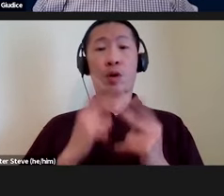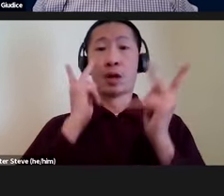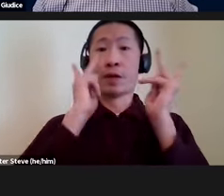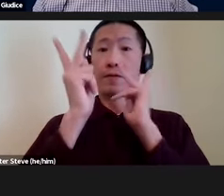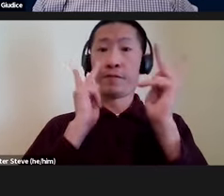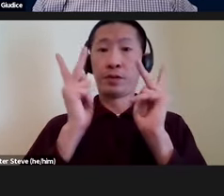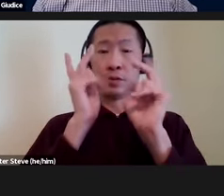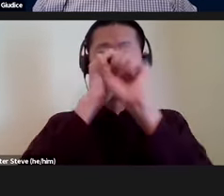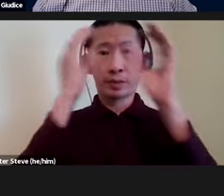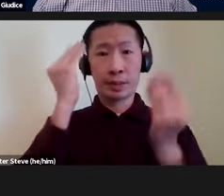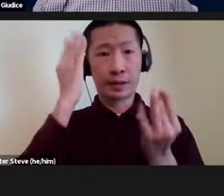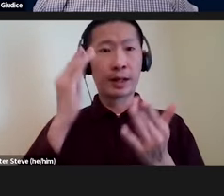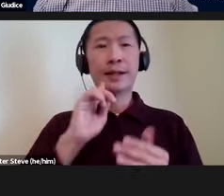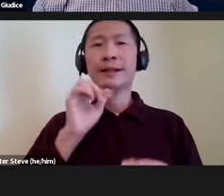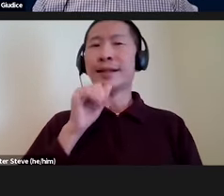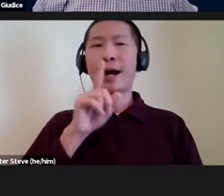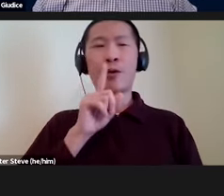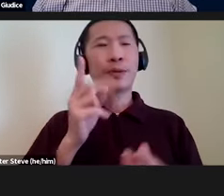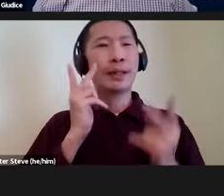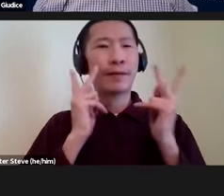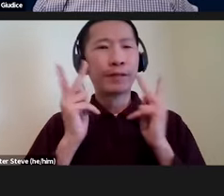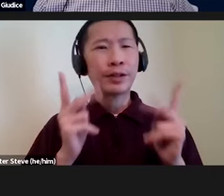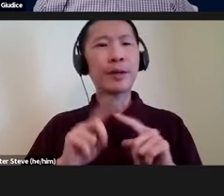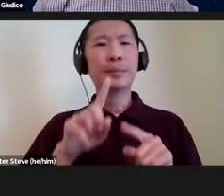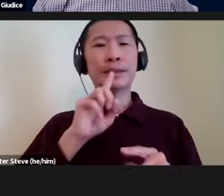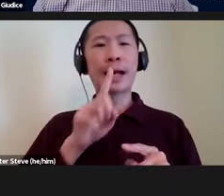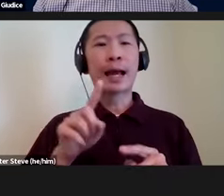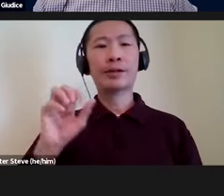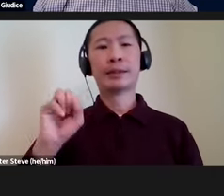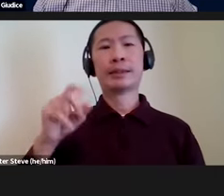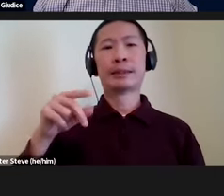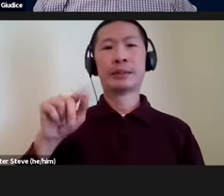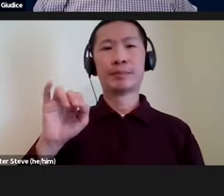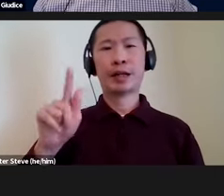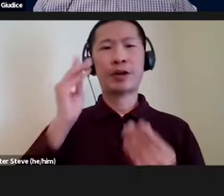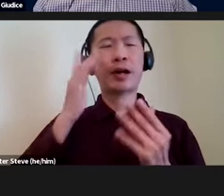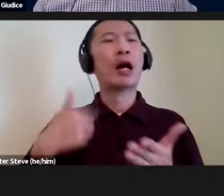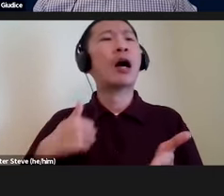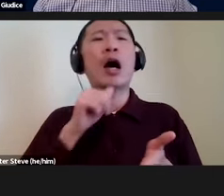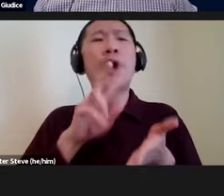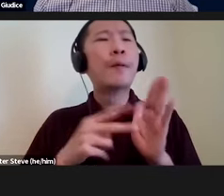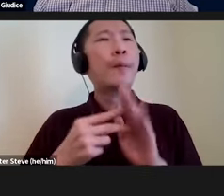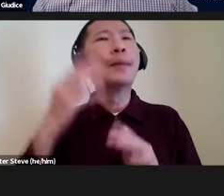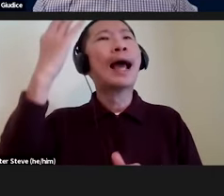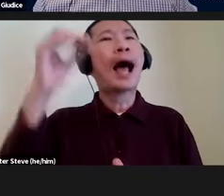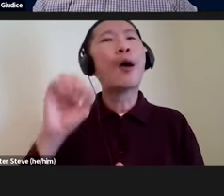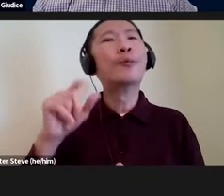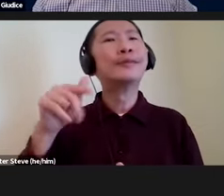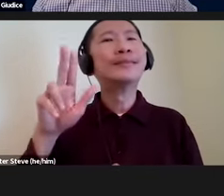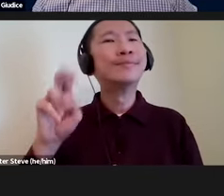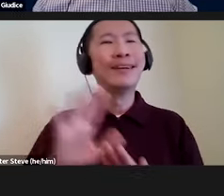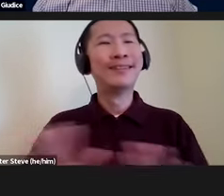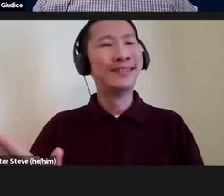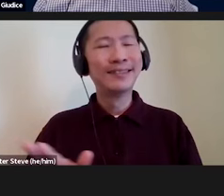information isn't really visual, but it's actually spatial information. And I'm not talking about outer space. I'm talking about